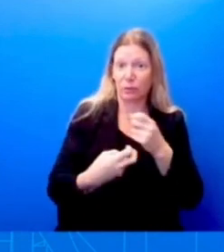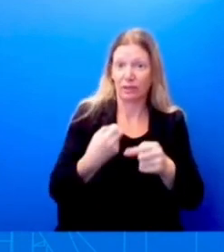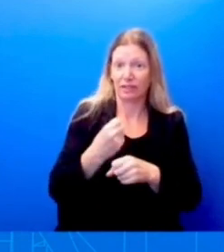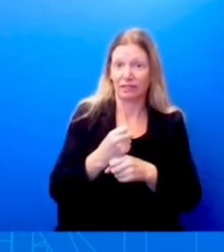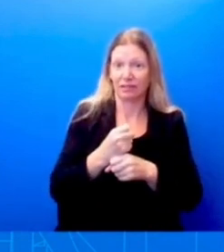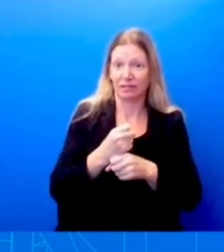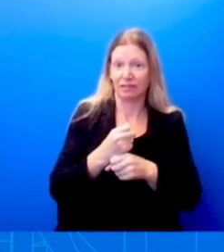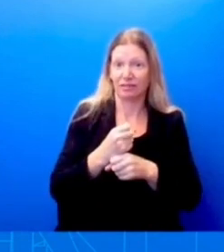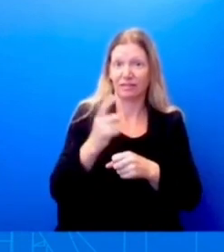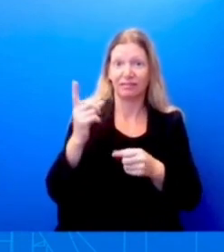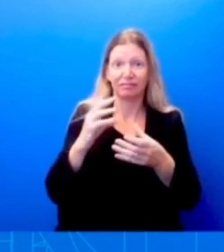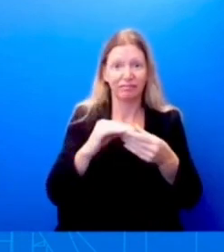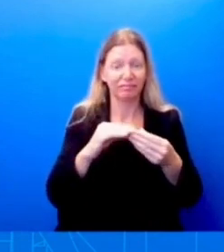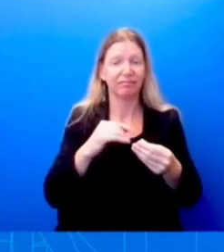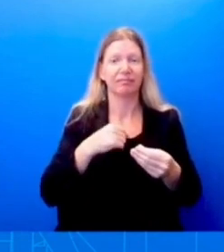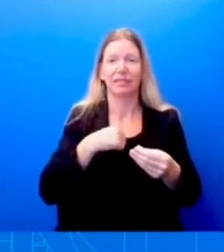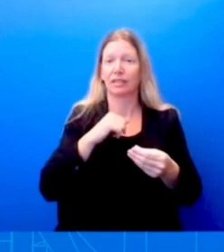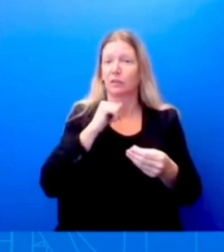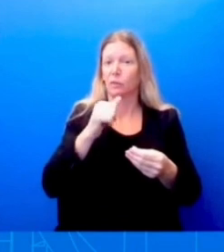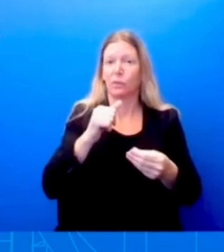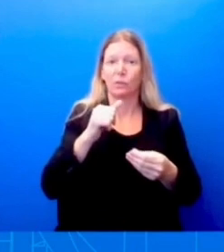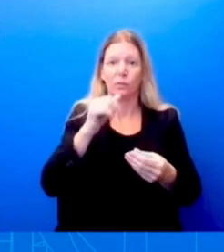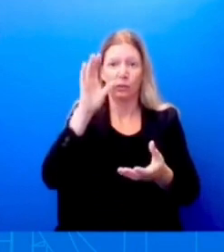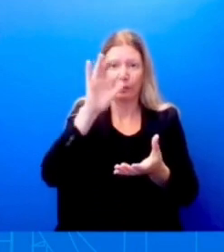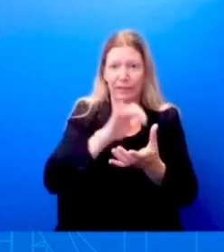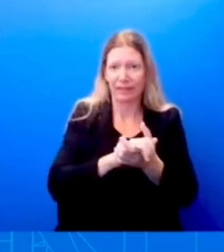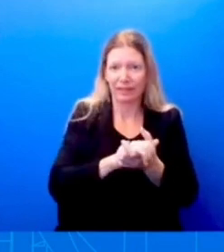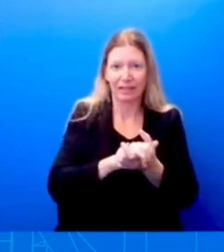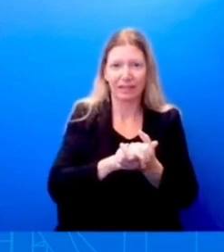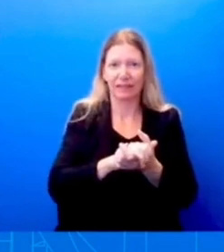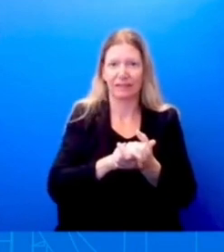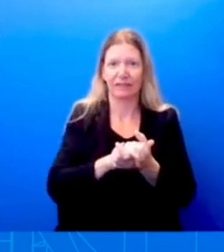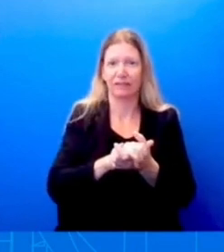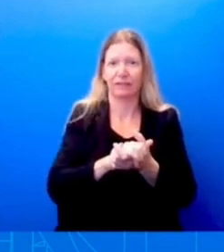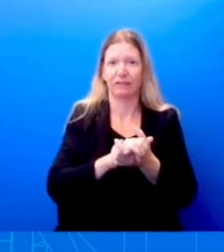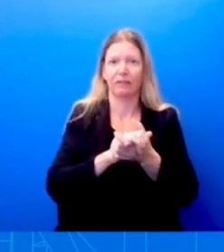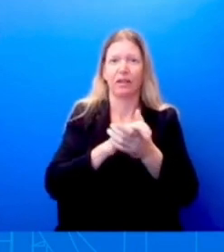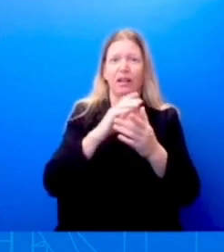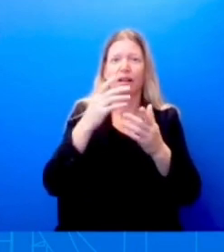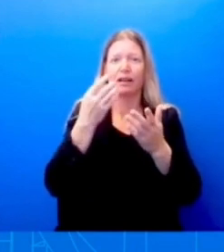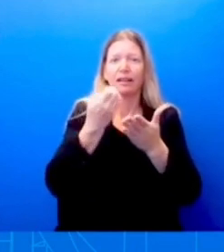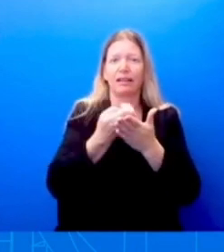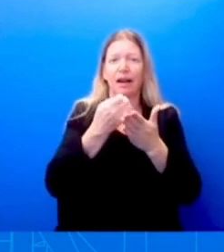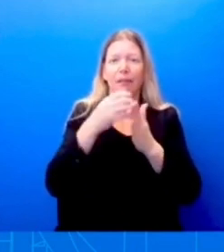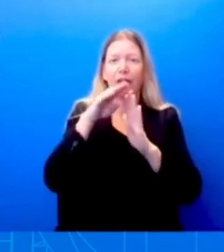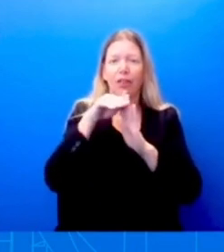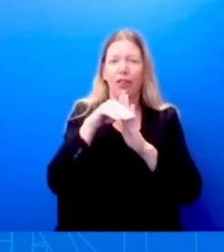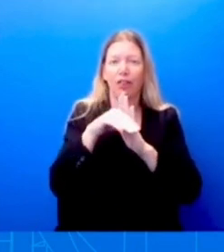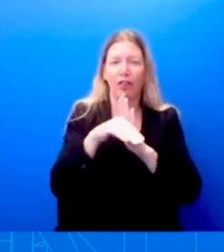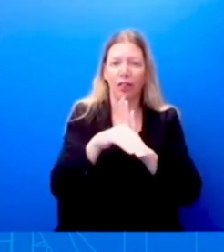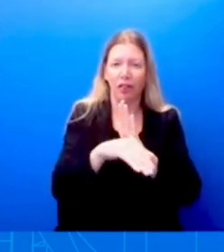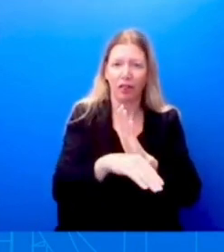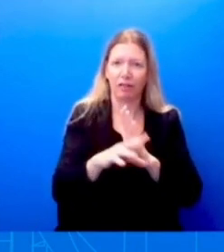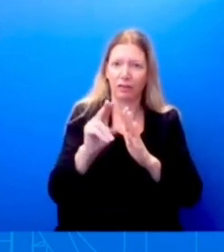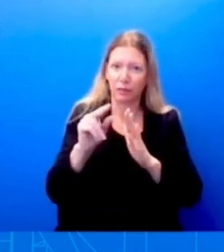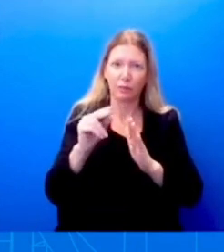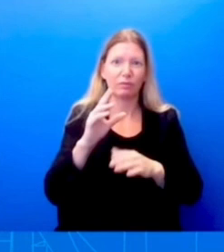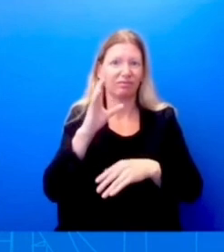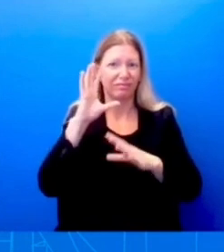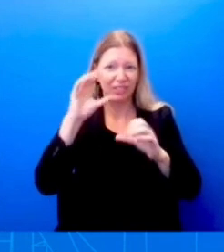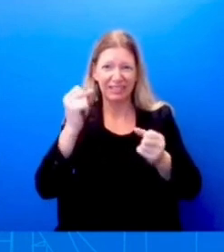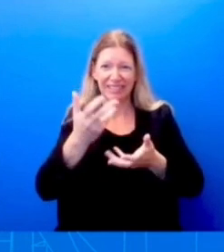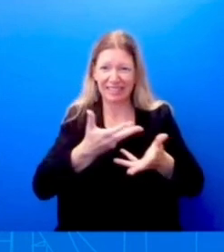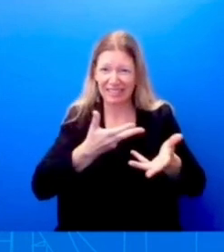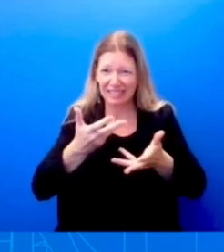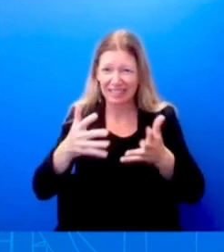And so when it comes to, um, when it comes to the president going out there and talking to the American people directly to let them know what this administration